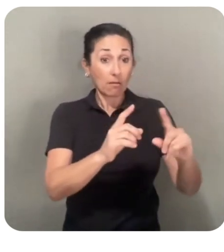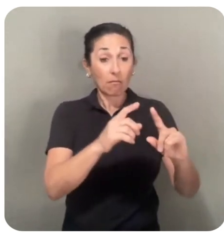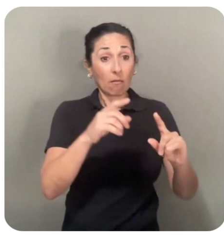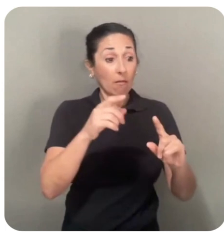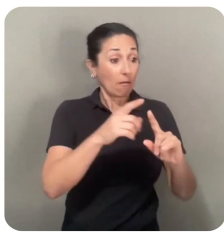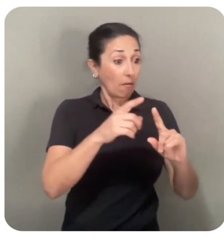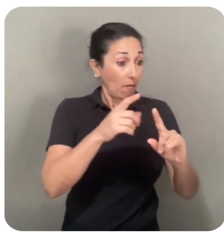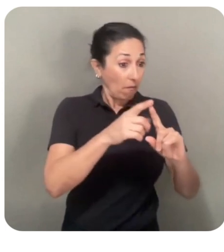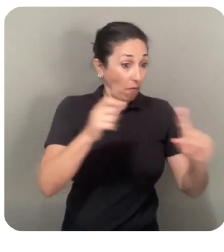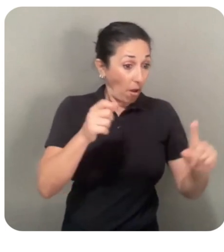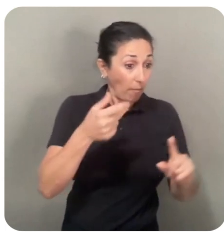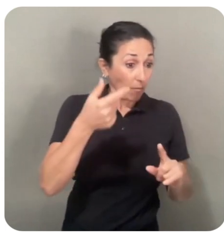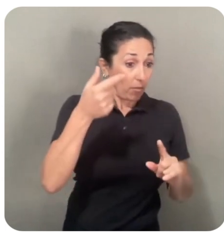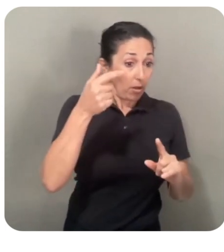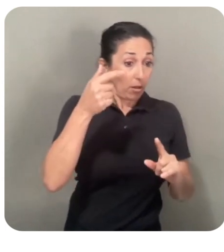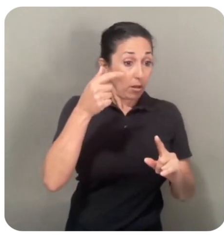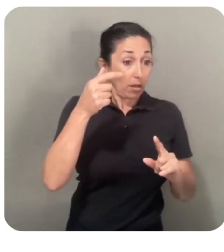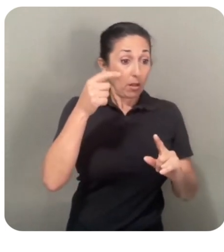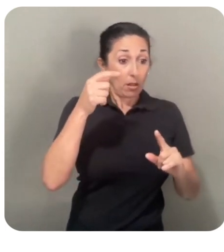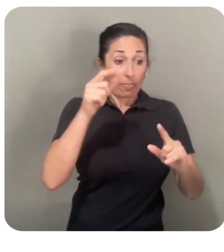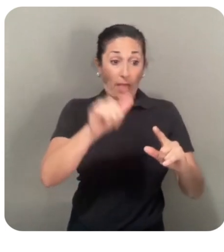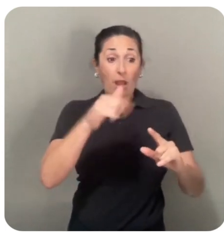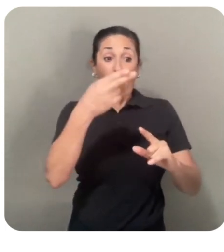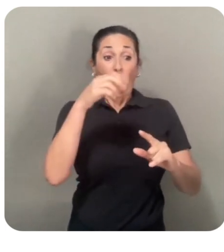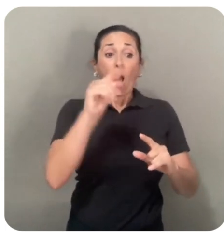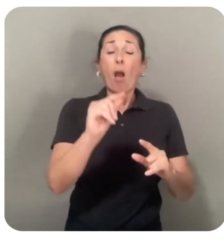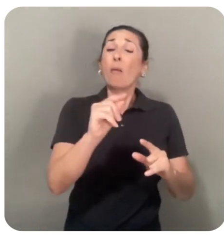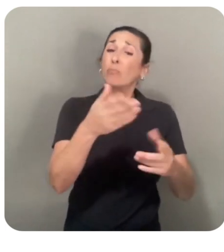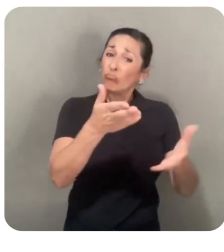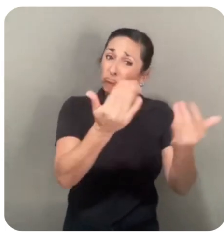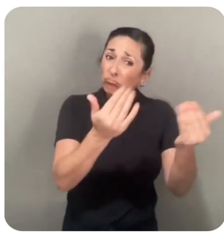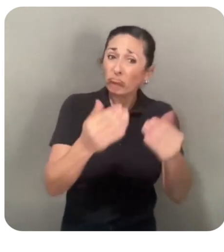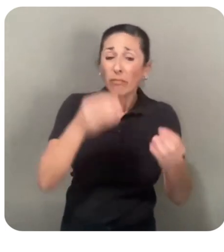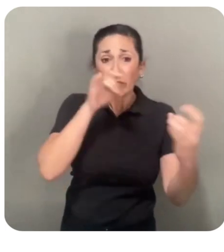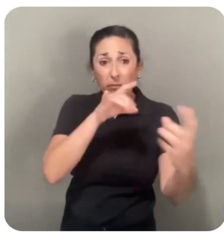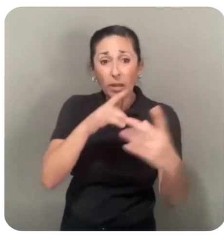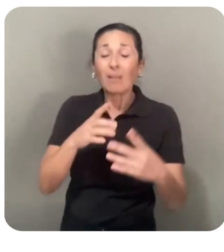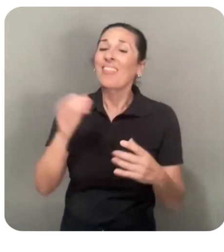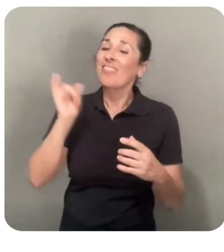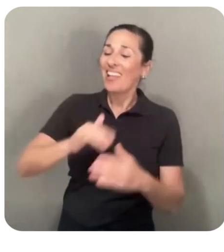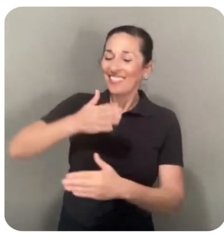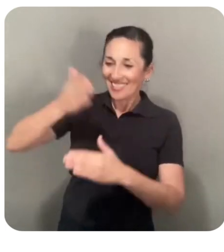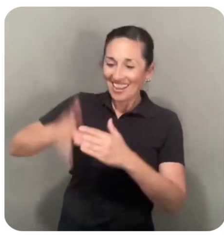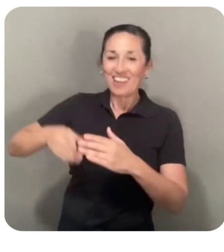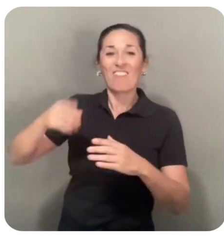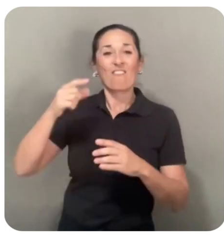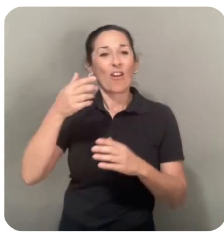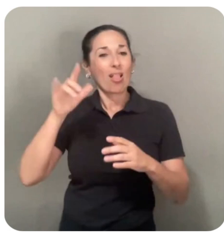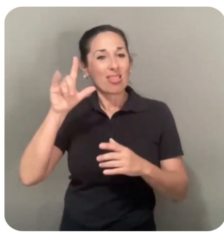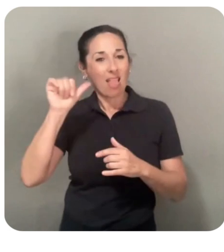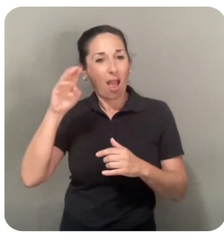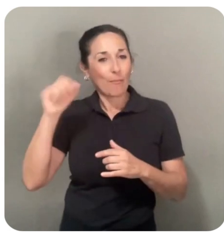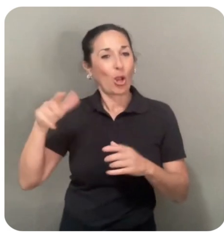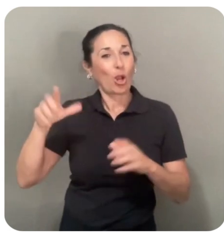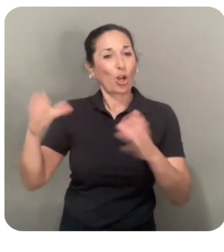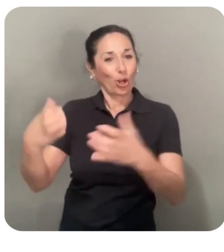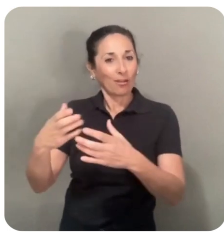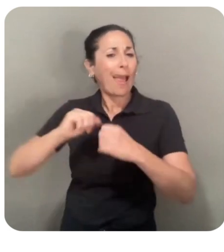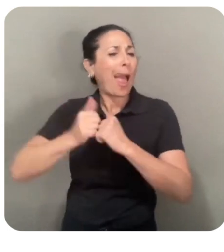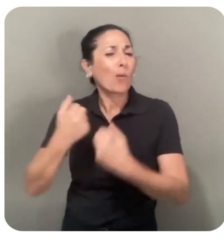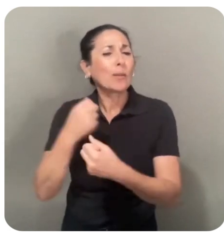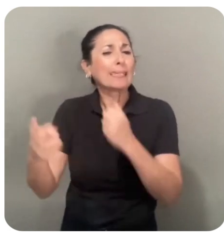to improve our proposal. And that brings us to the last key component of the Llama herd, how we keep the herd safe.